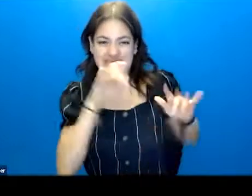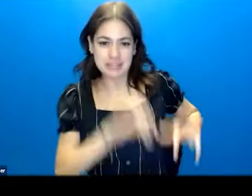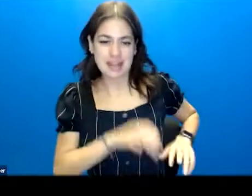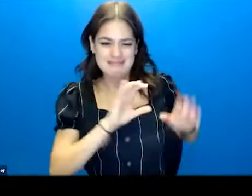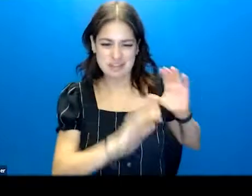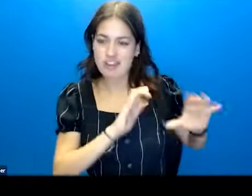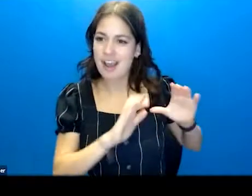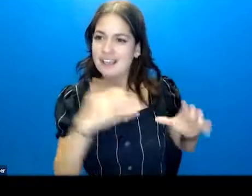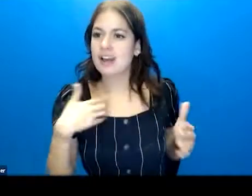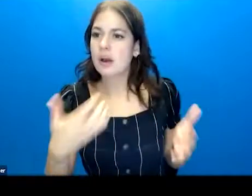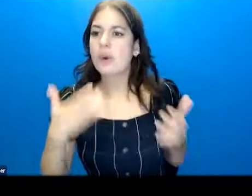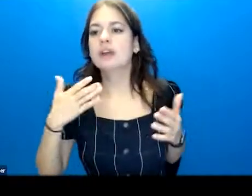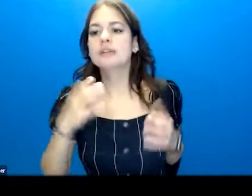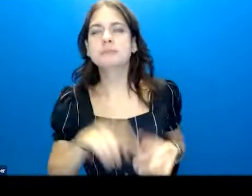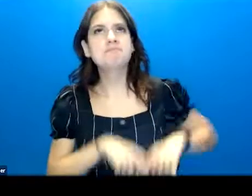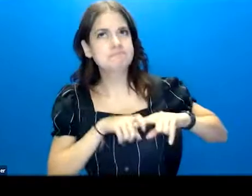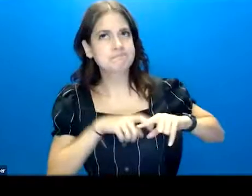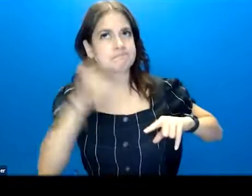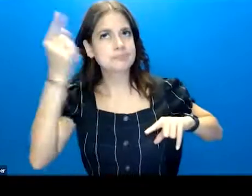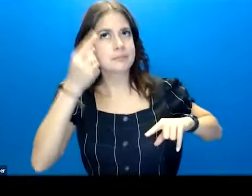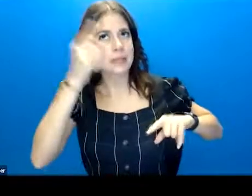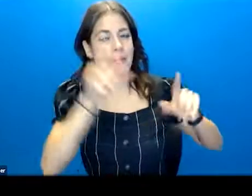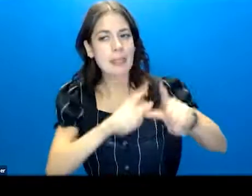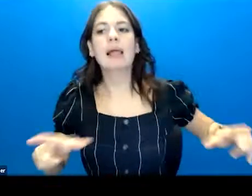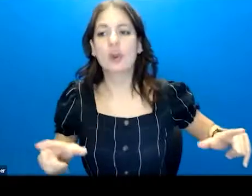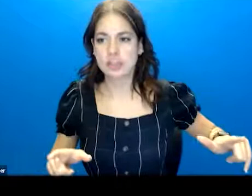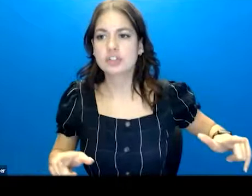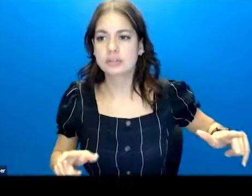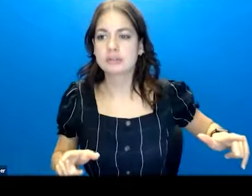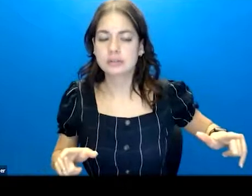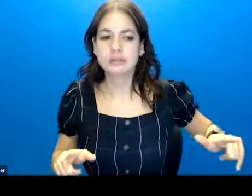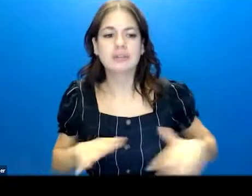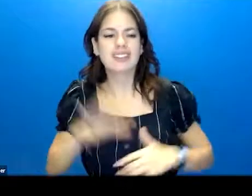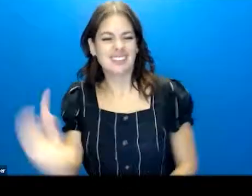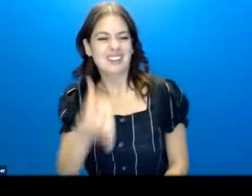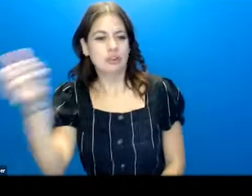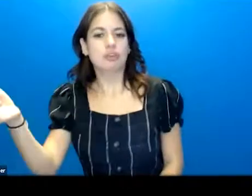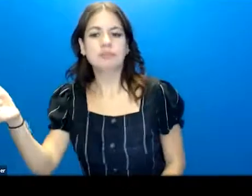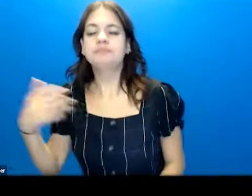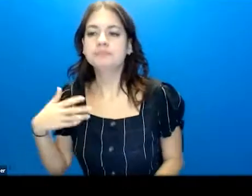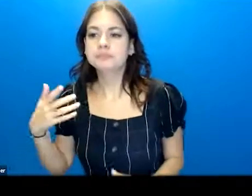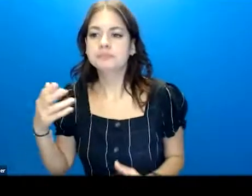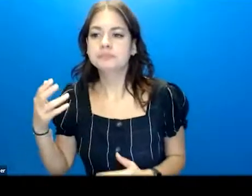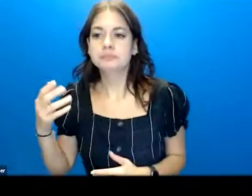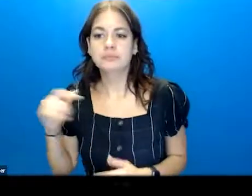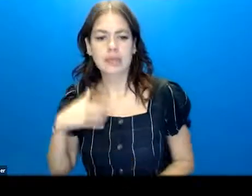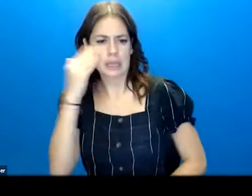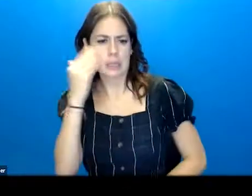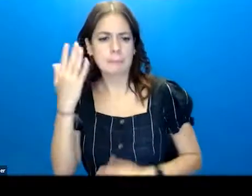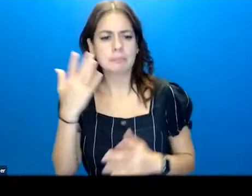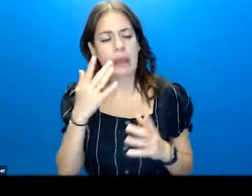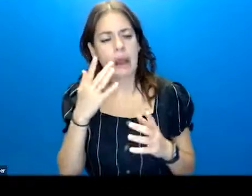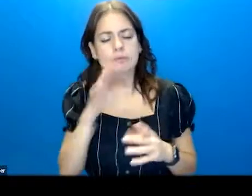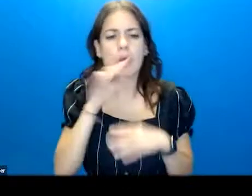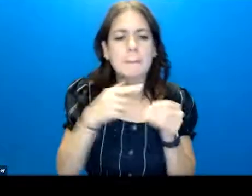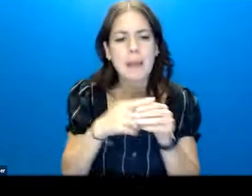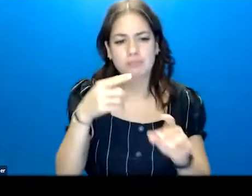chat, I want you to just pause for a second and think about the language that you're using. The other piece is thinking about how we